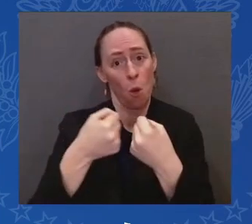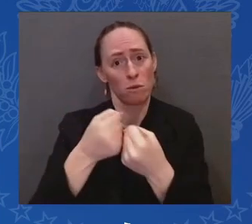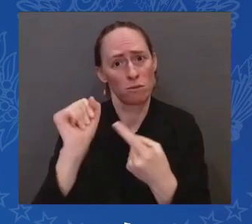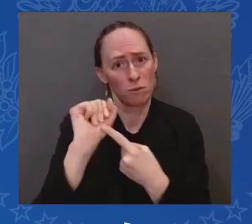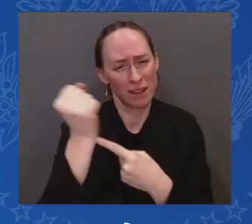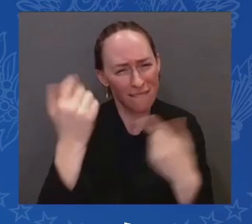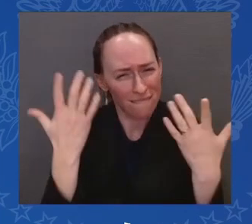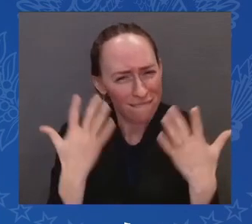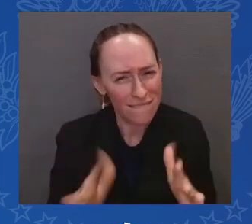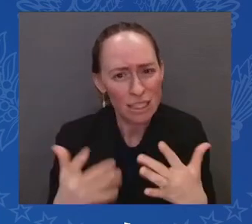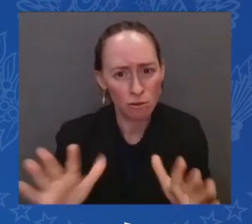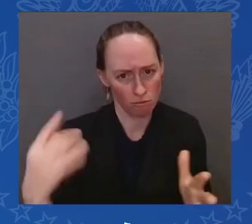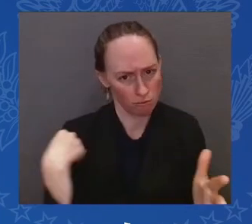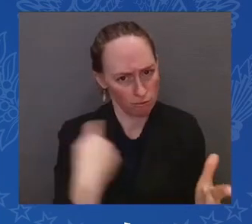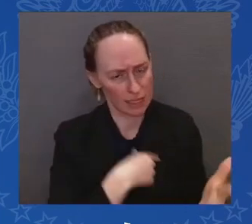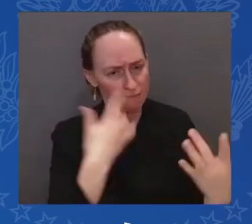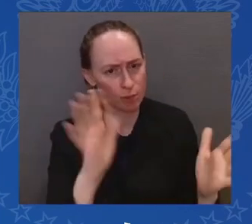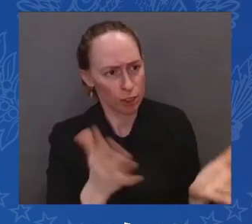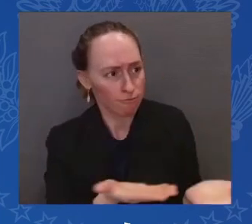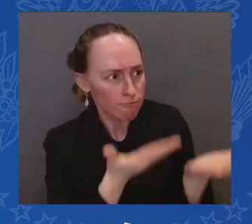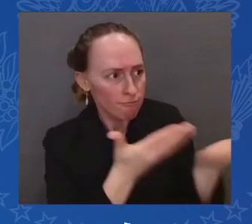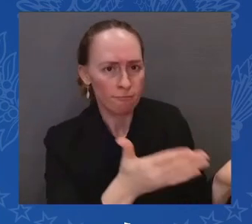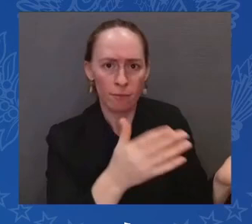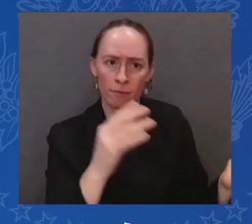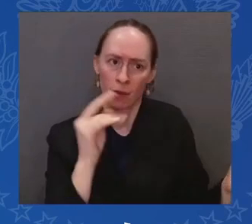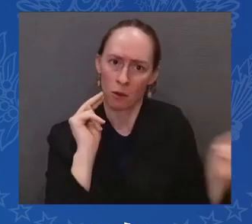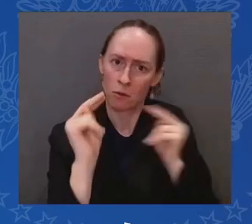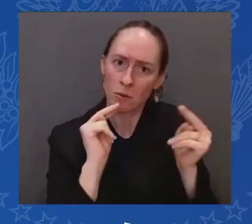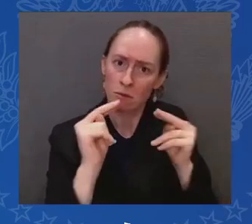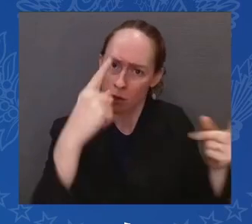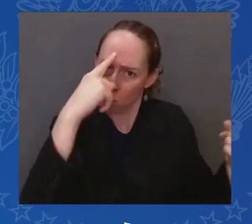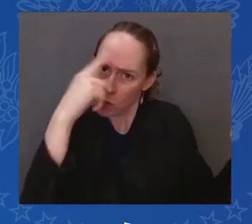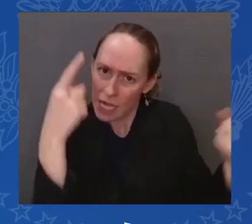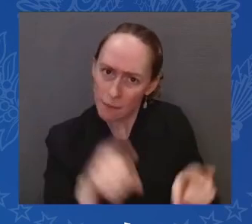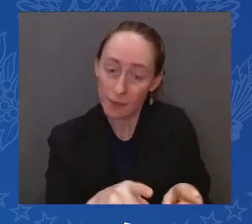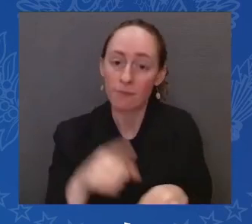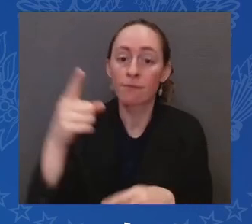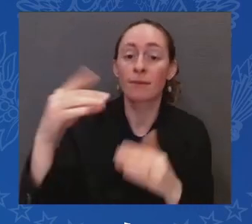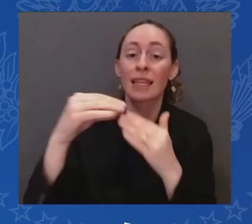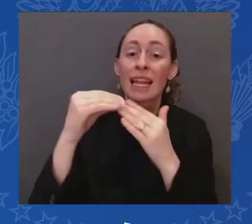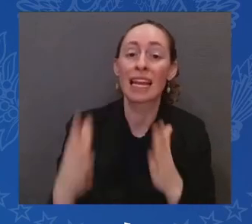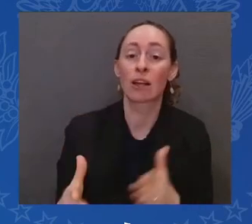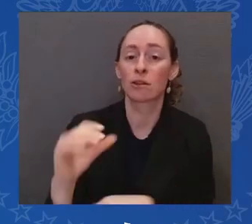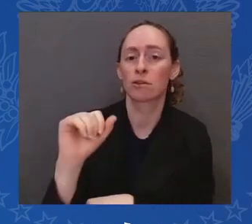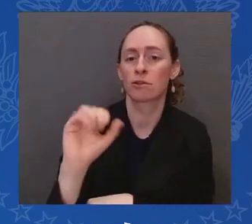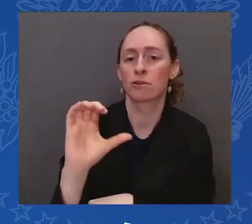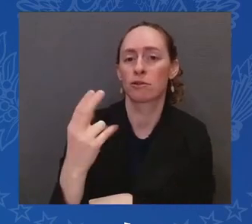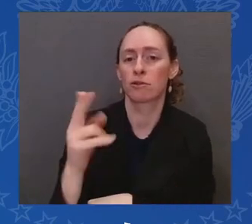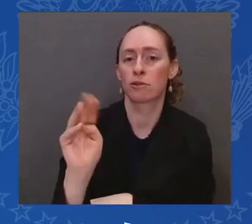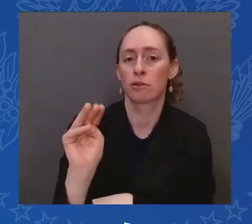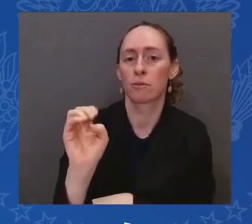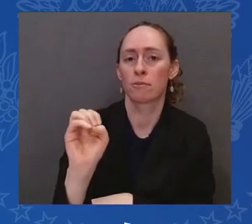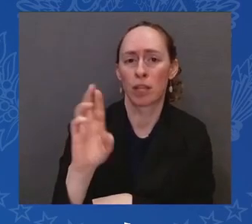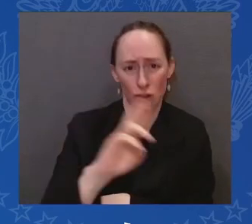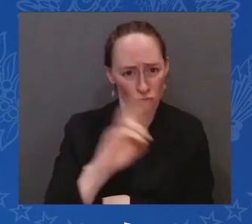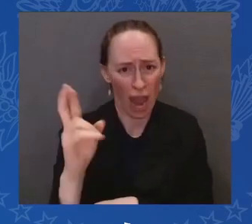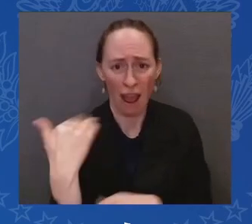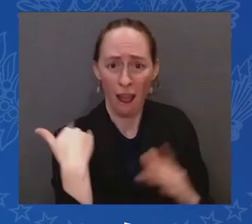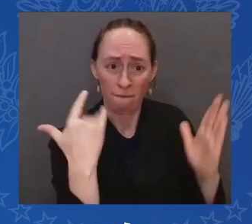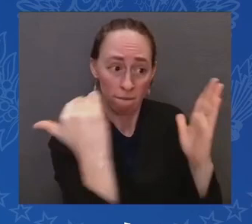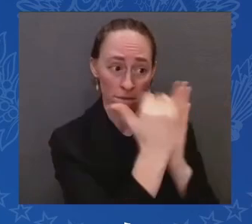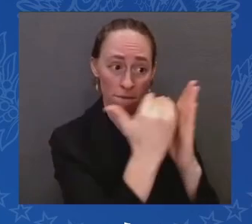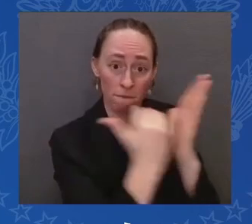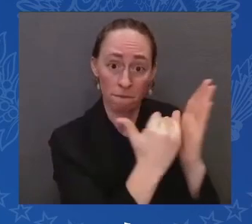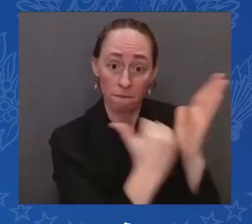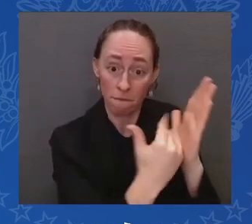Schumer and Senate Democrats also have offered to let Republicans propose amendments to that border proposal. But Republicans have rejected.